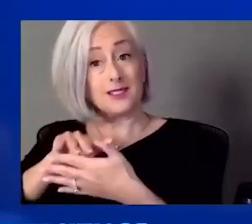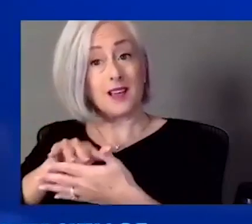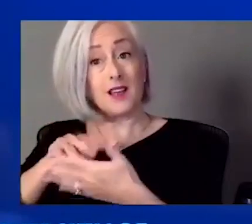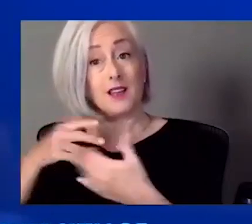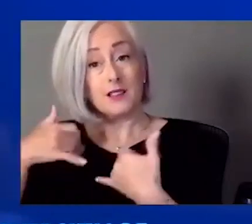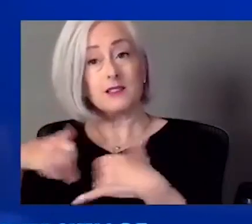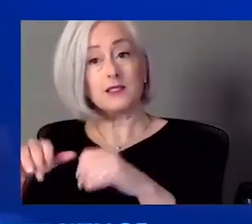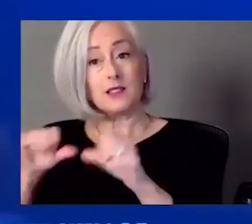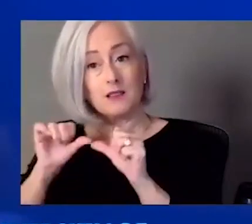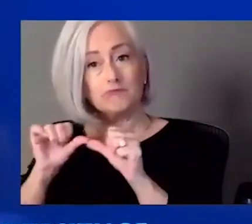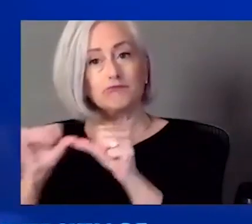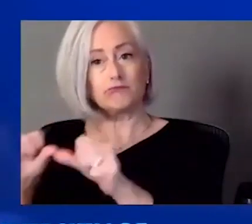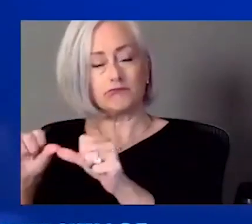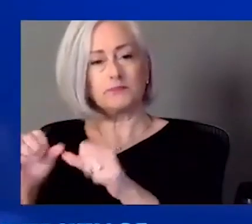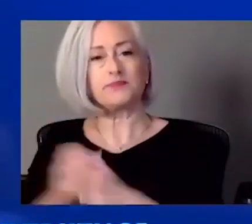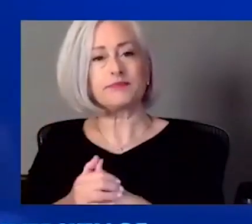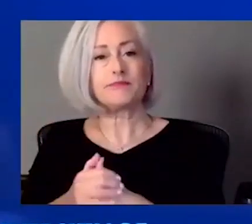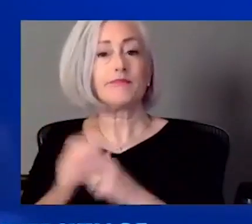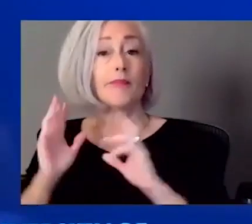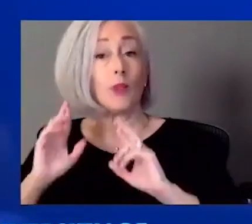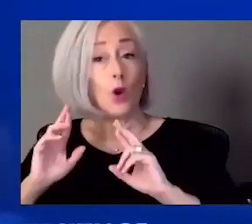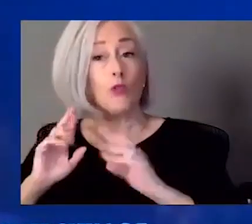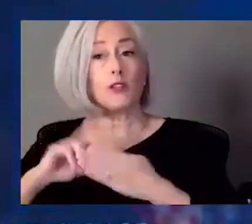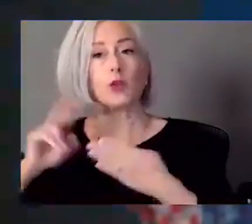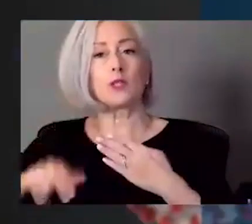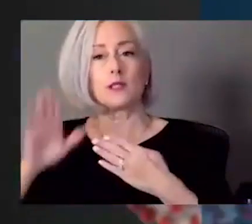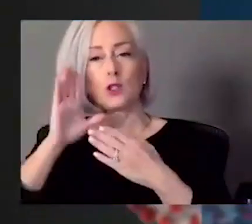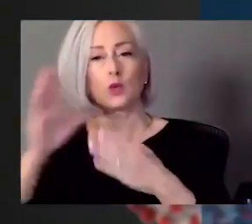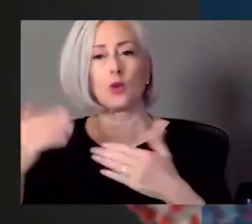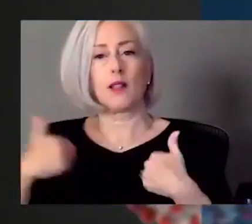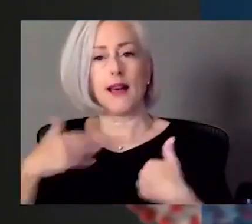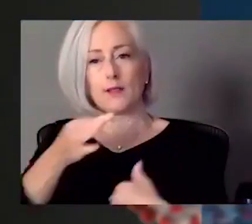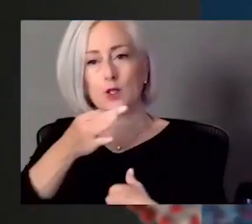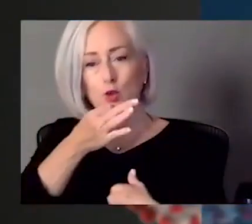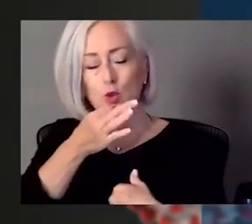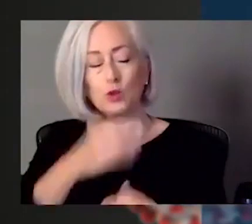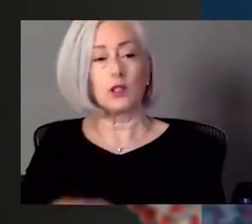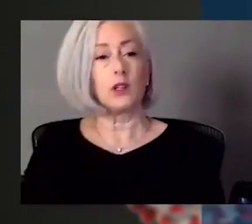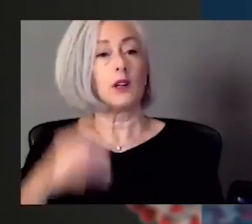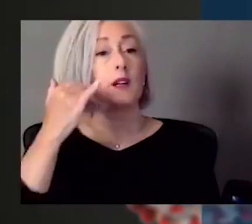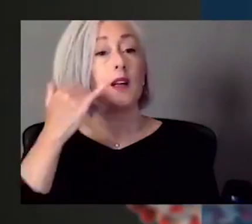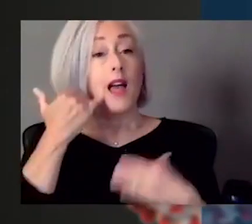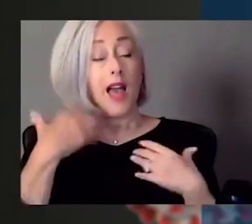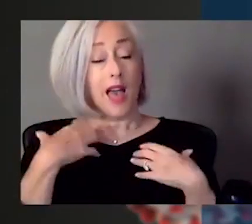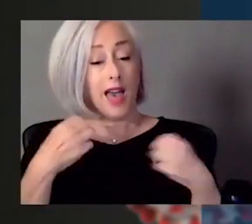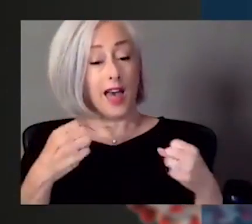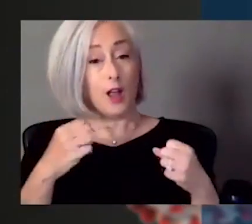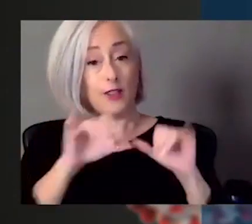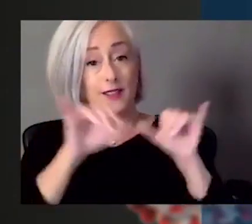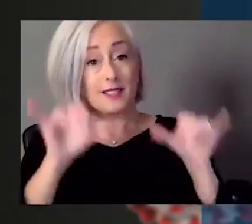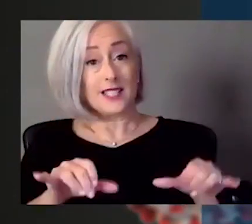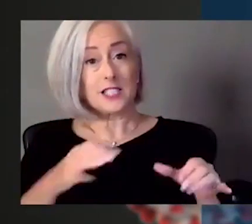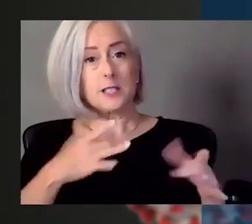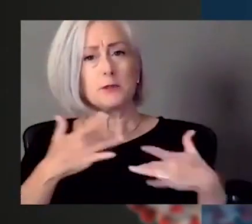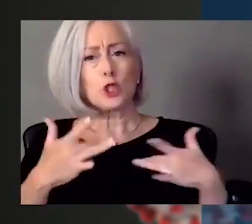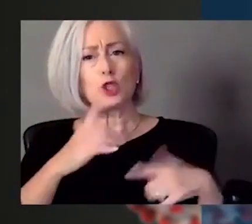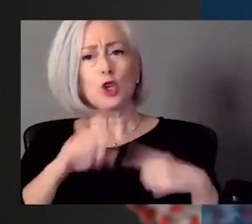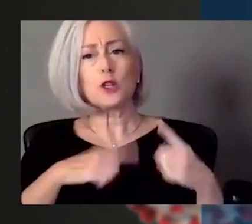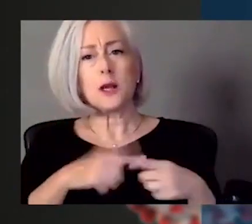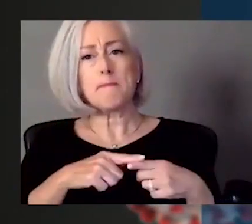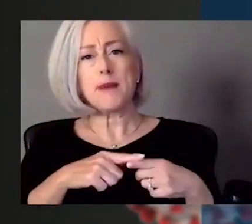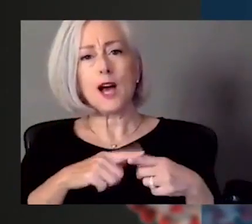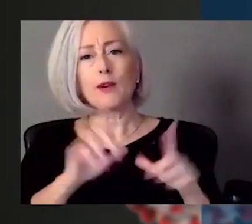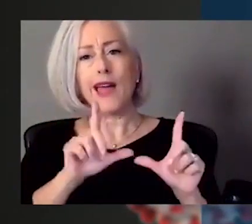results in, yet not too far future. Is the health system worried about expiration dates on vaccines running out? How are you